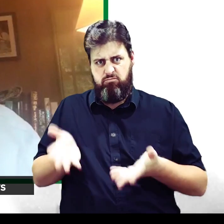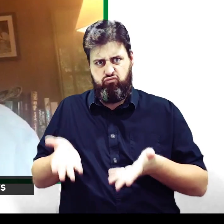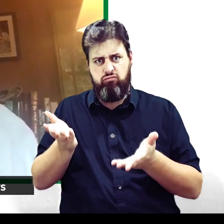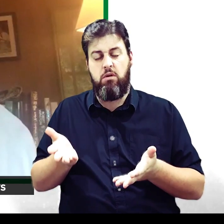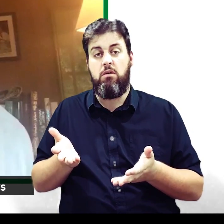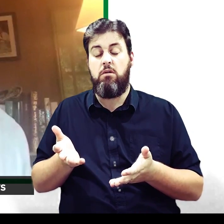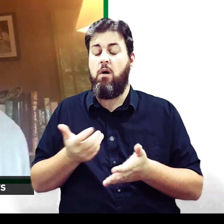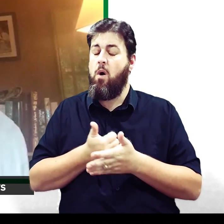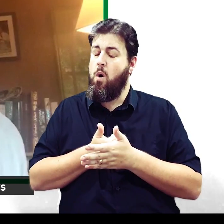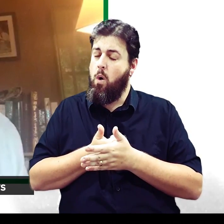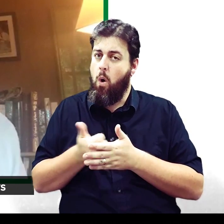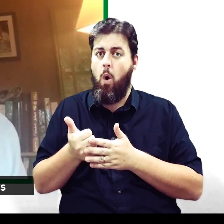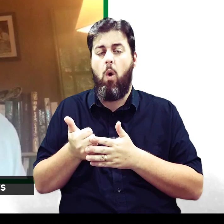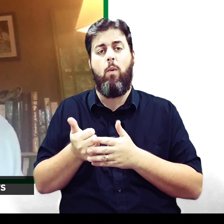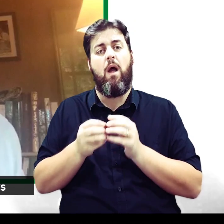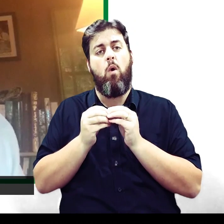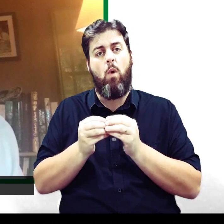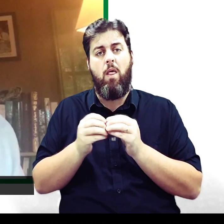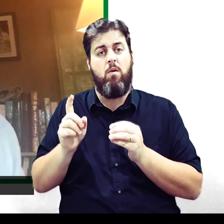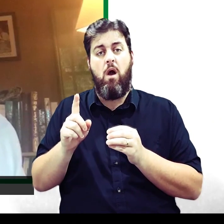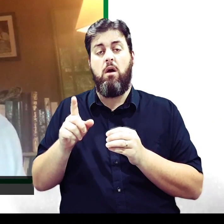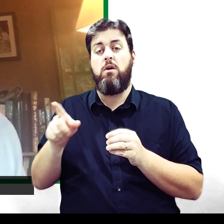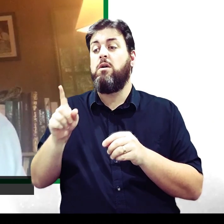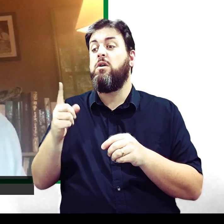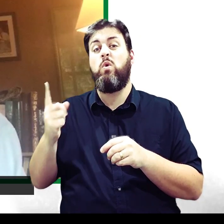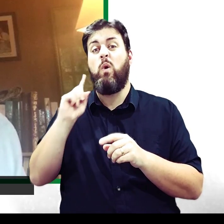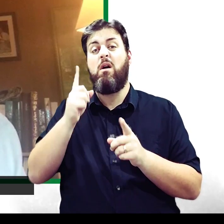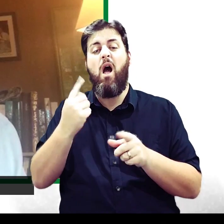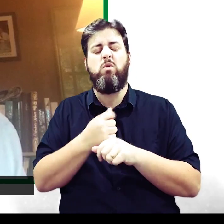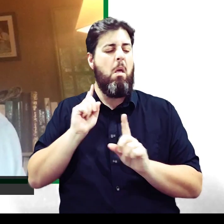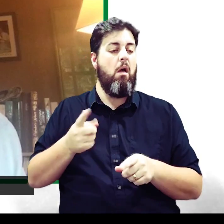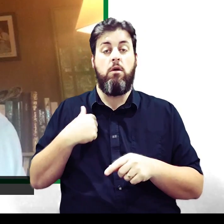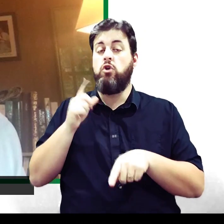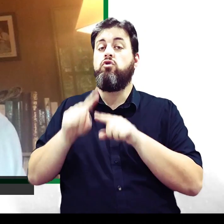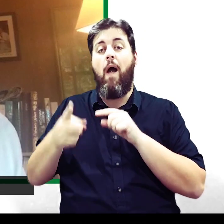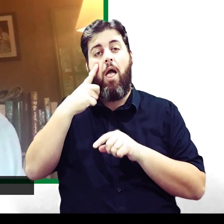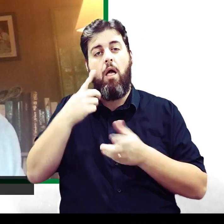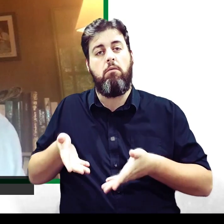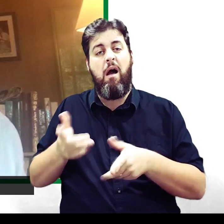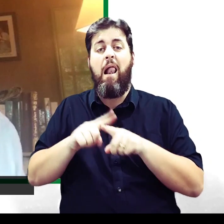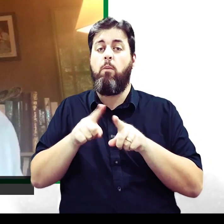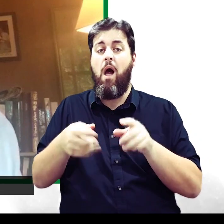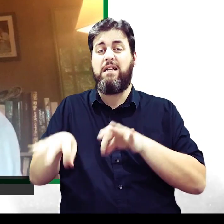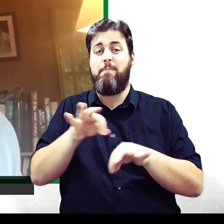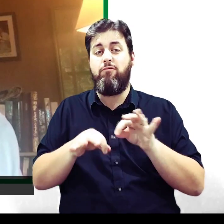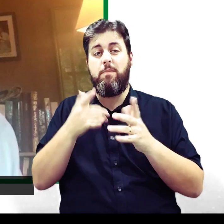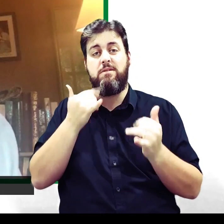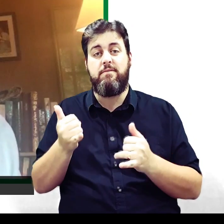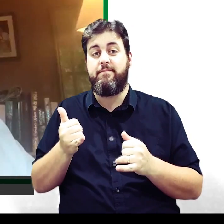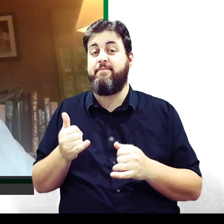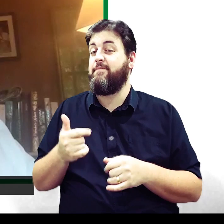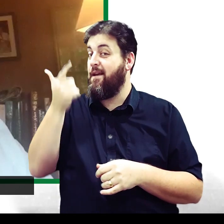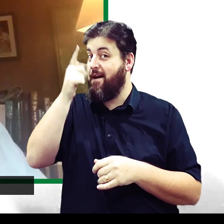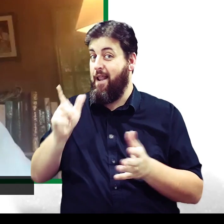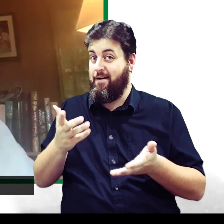questions. And the other thing is, it's always worthwhile doing things that you don't think you can do very well, particularly experiments, for